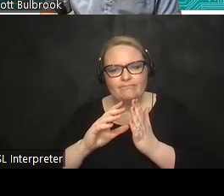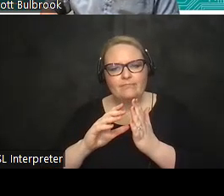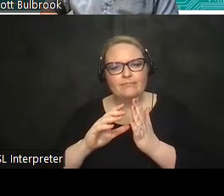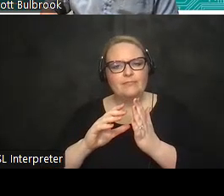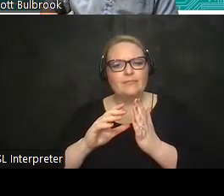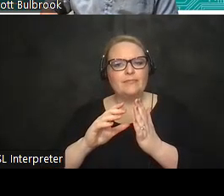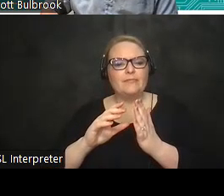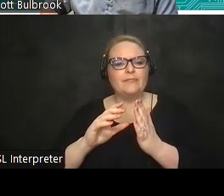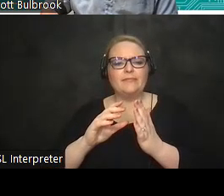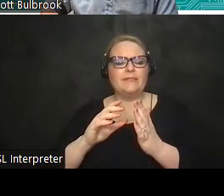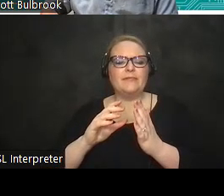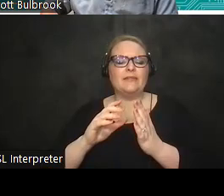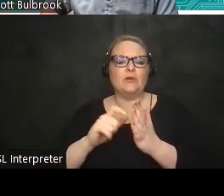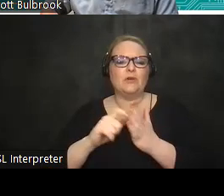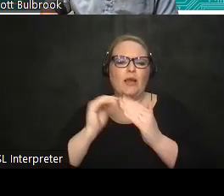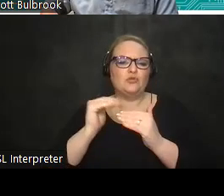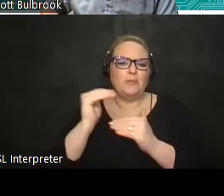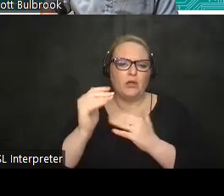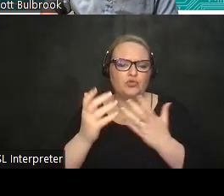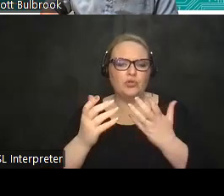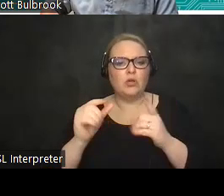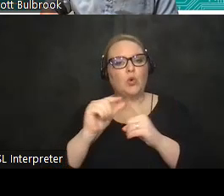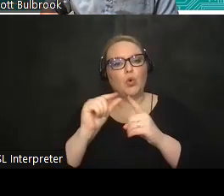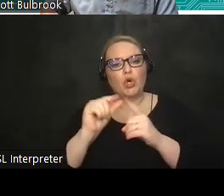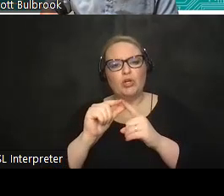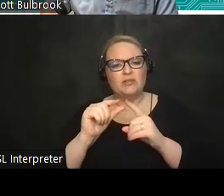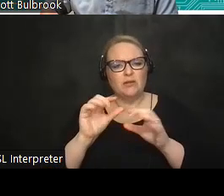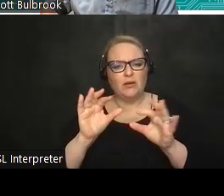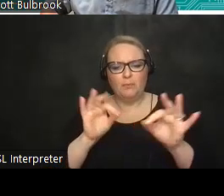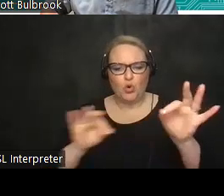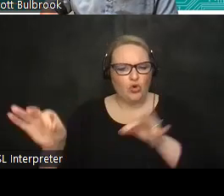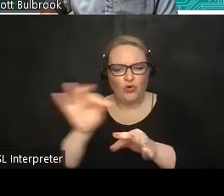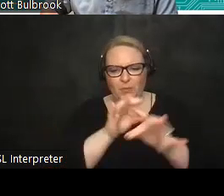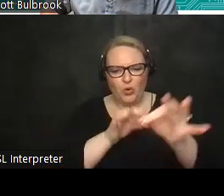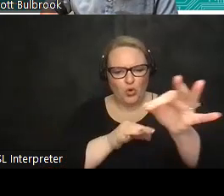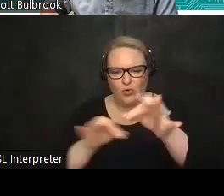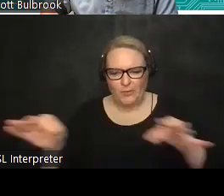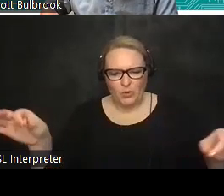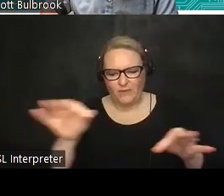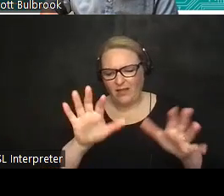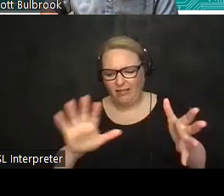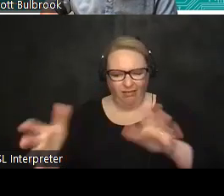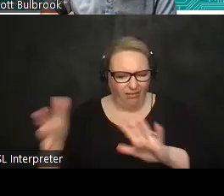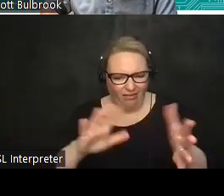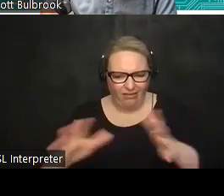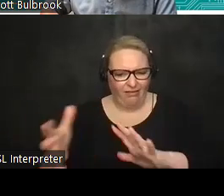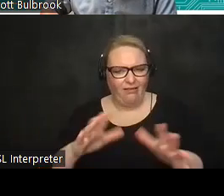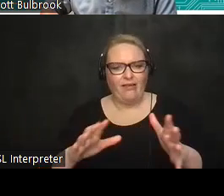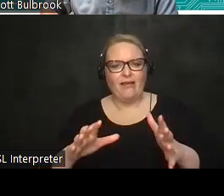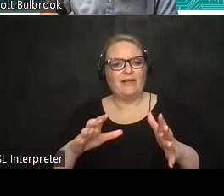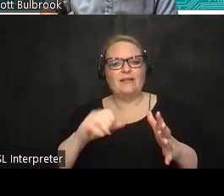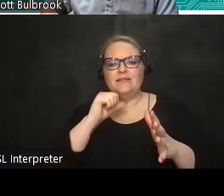uh because the the words were in different places and it and it wasn't a reflection of his of his existing